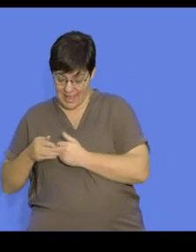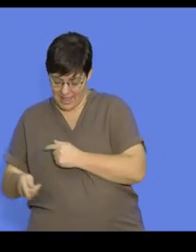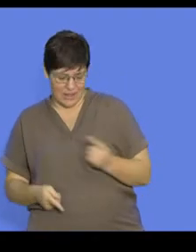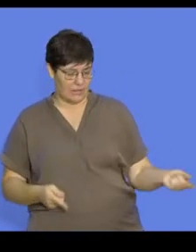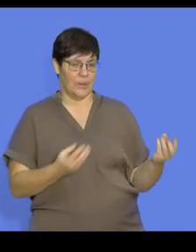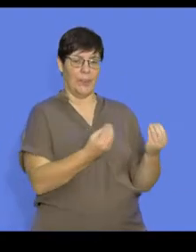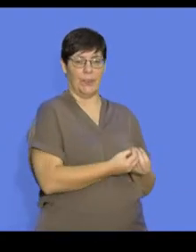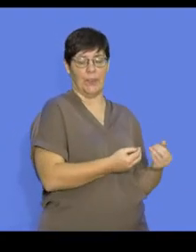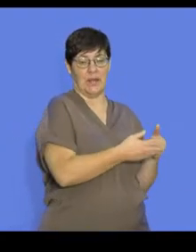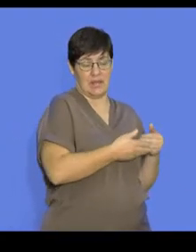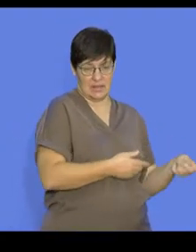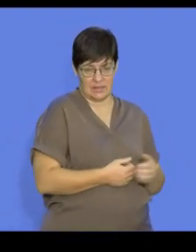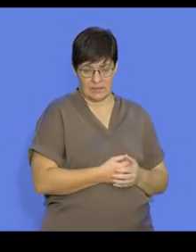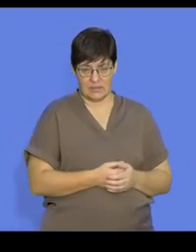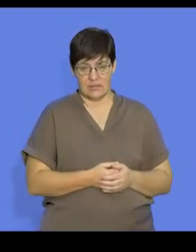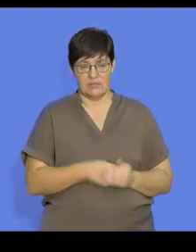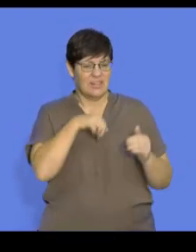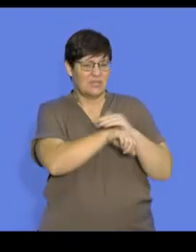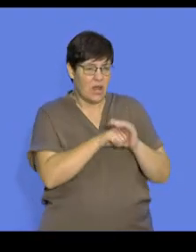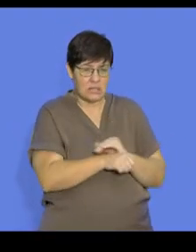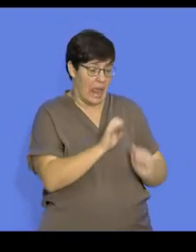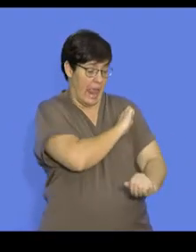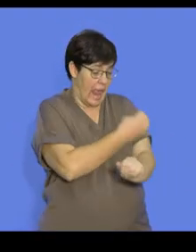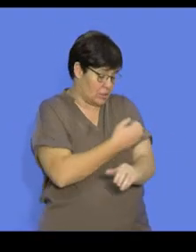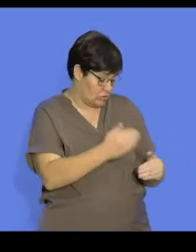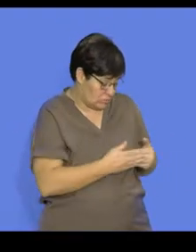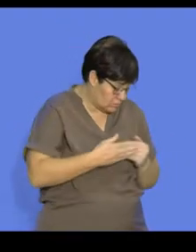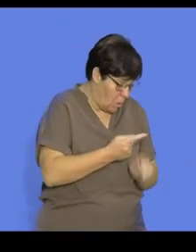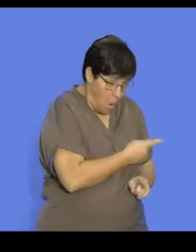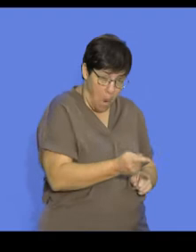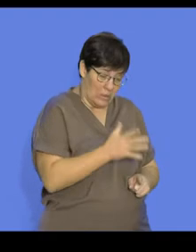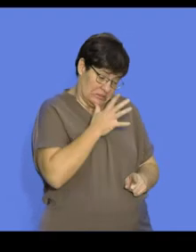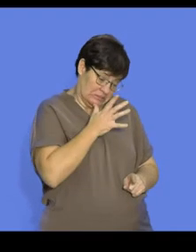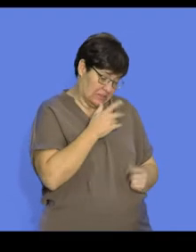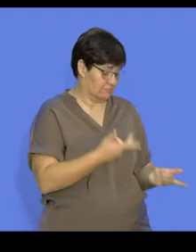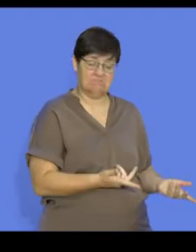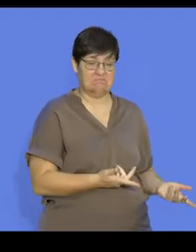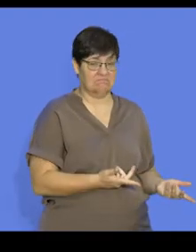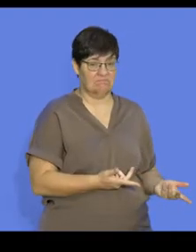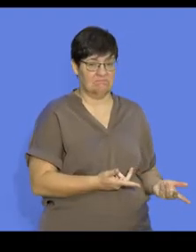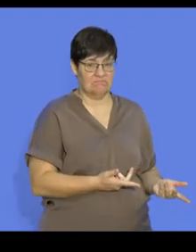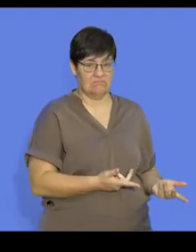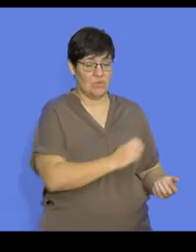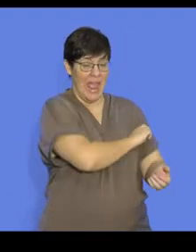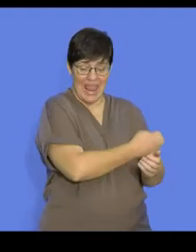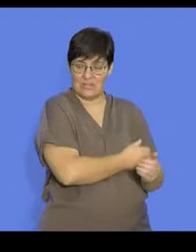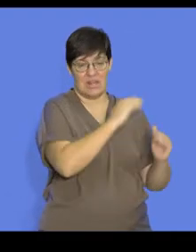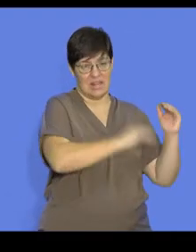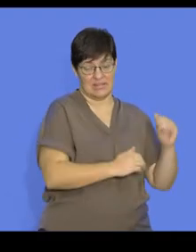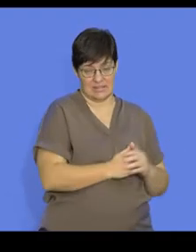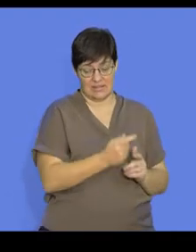Because there are many offsprings produced, the parents do not have the energy to care. So the energy for parental care is much less.